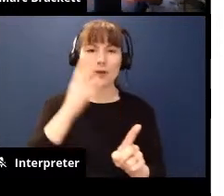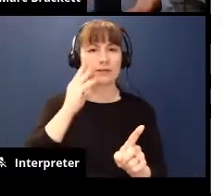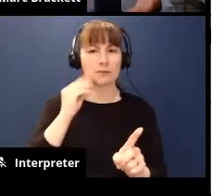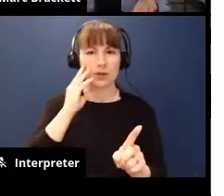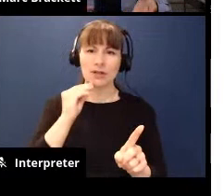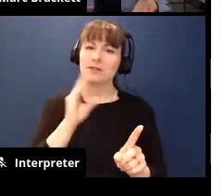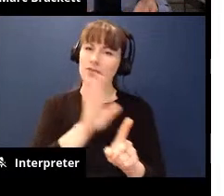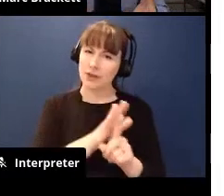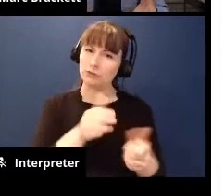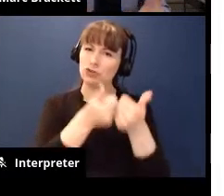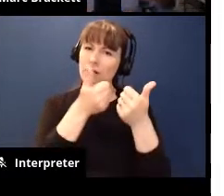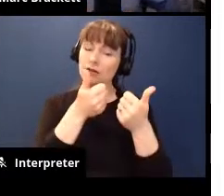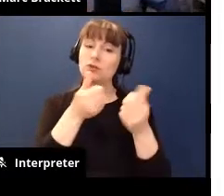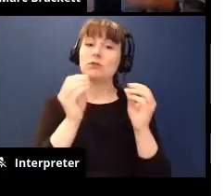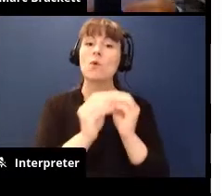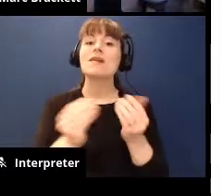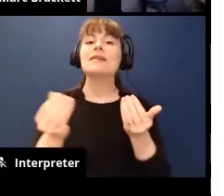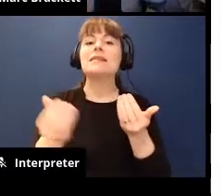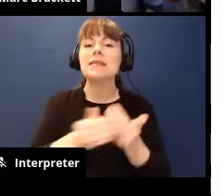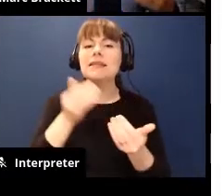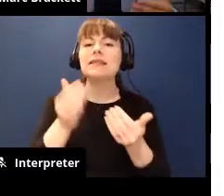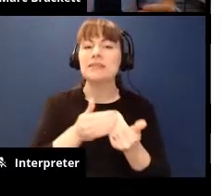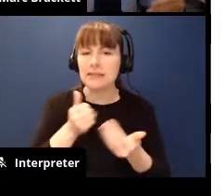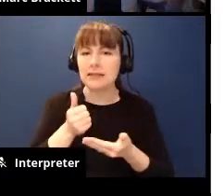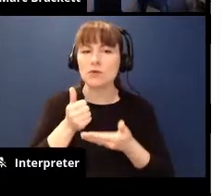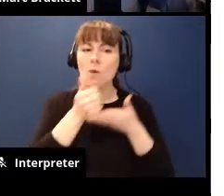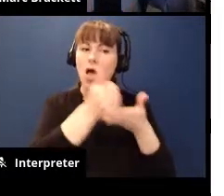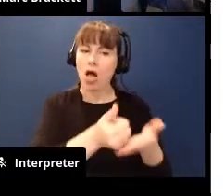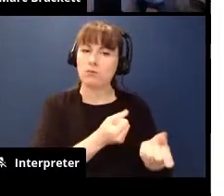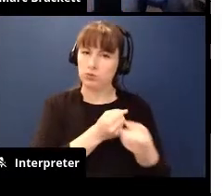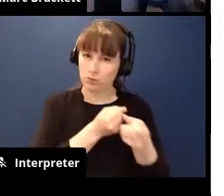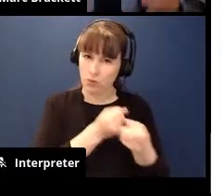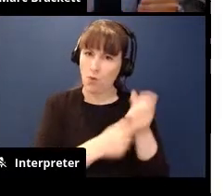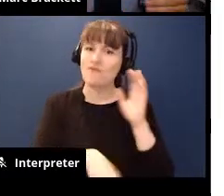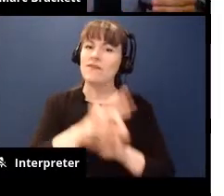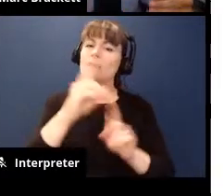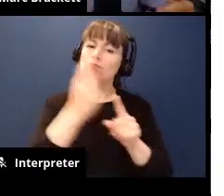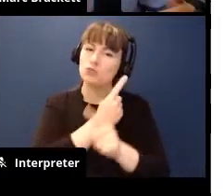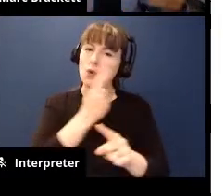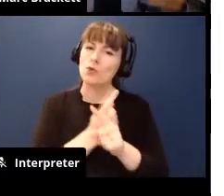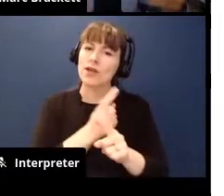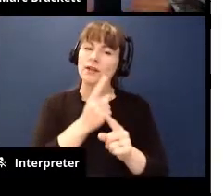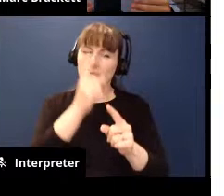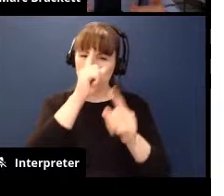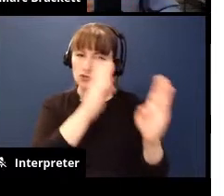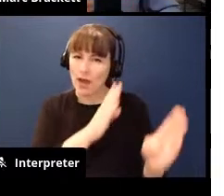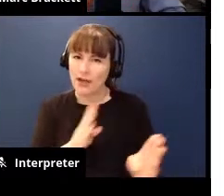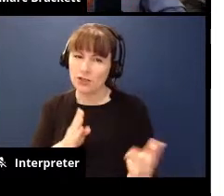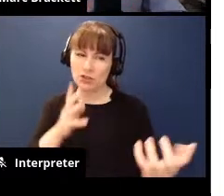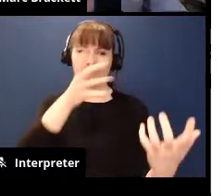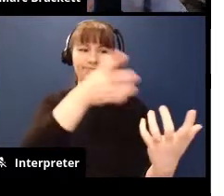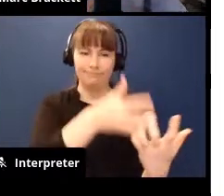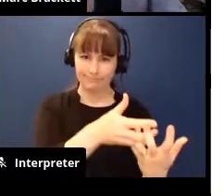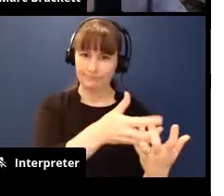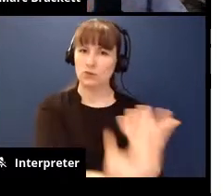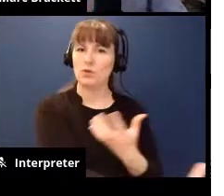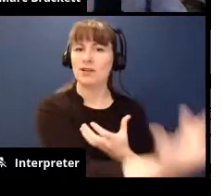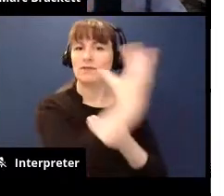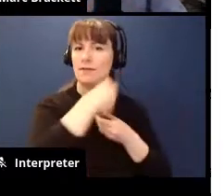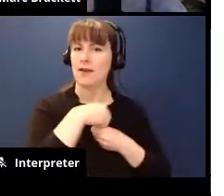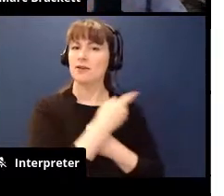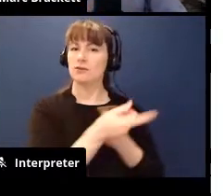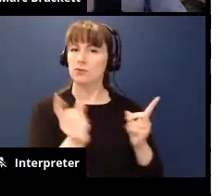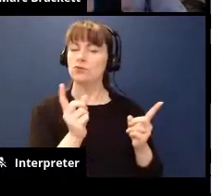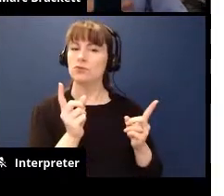easier it will be to help you support the child in finding a strategy to help them be more engaged and again i think